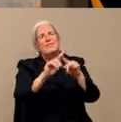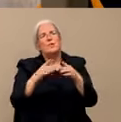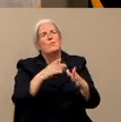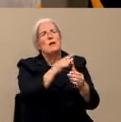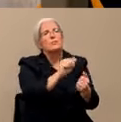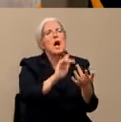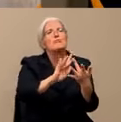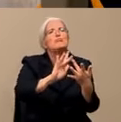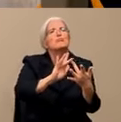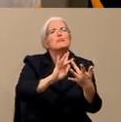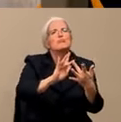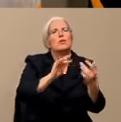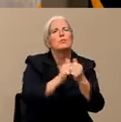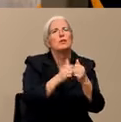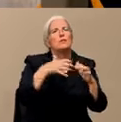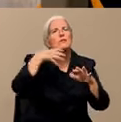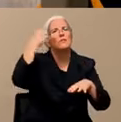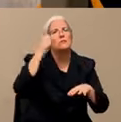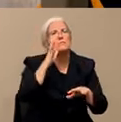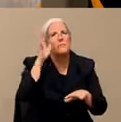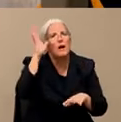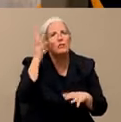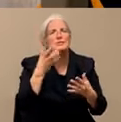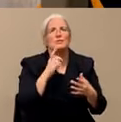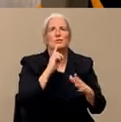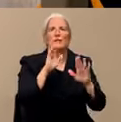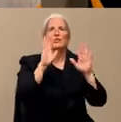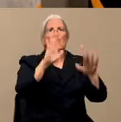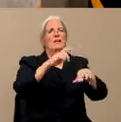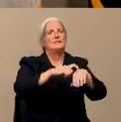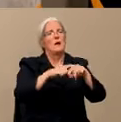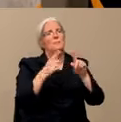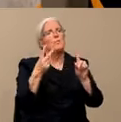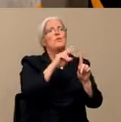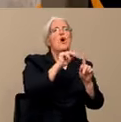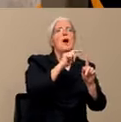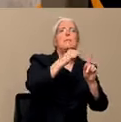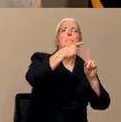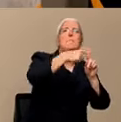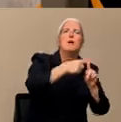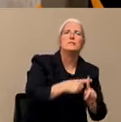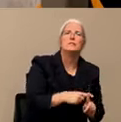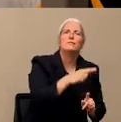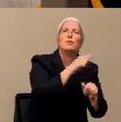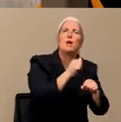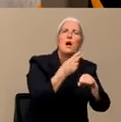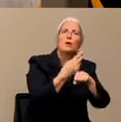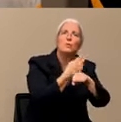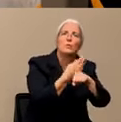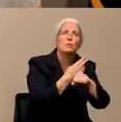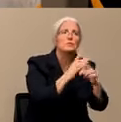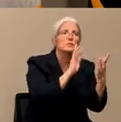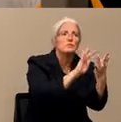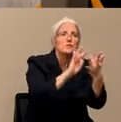this is a great time, looking at the positives, to use to connect with family and